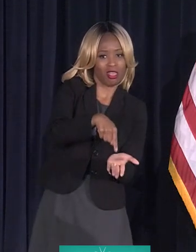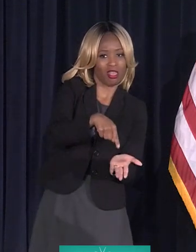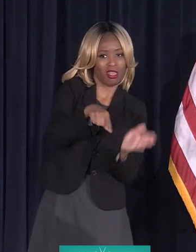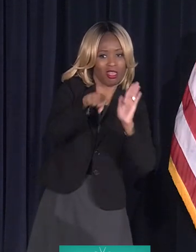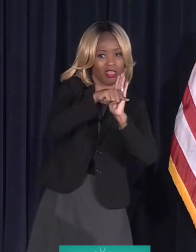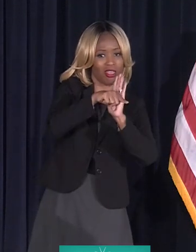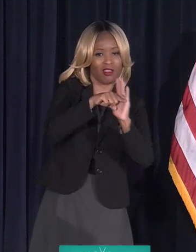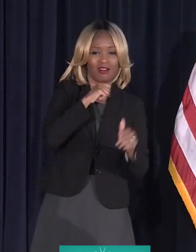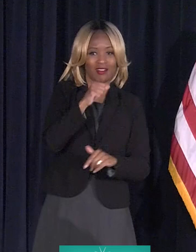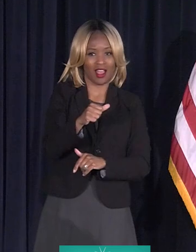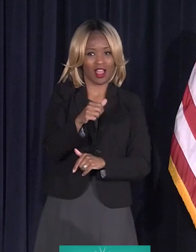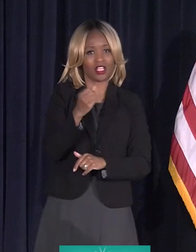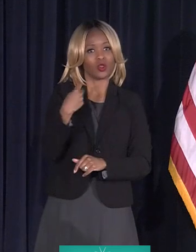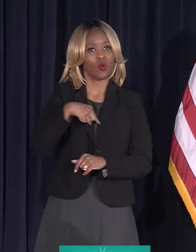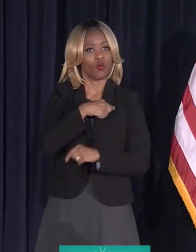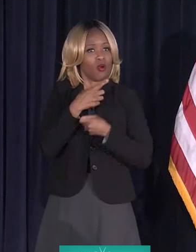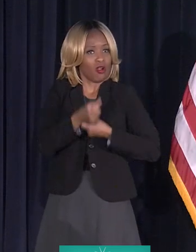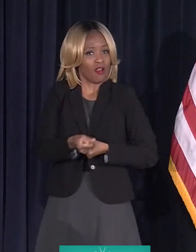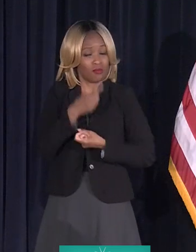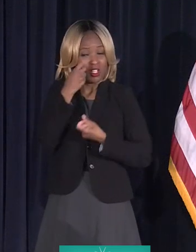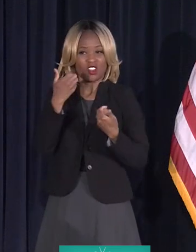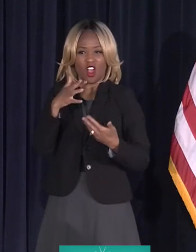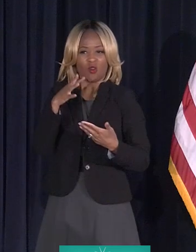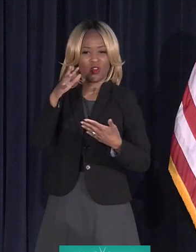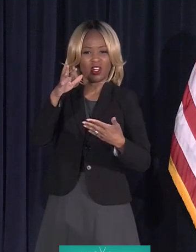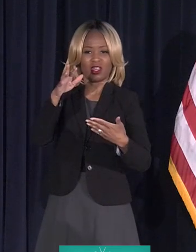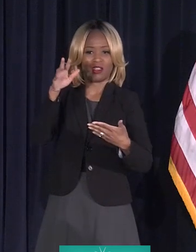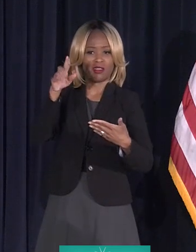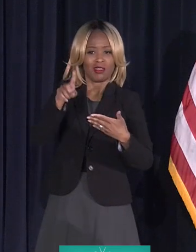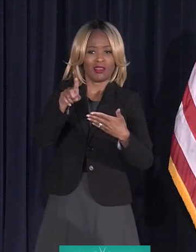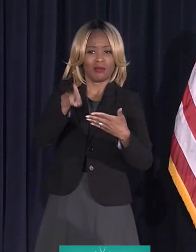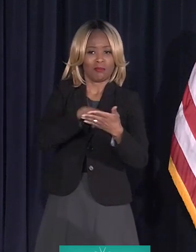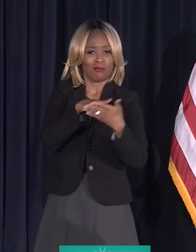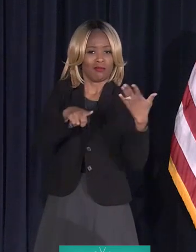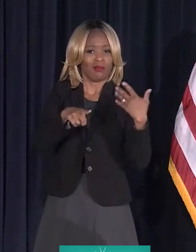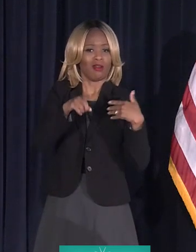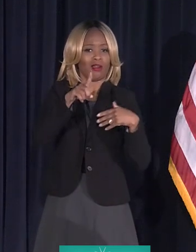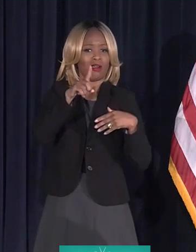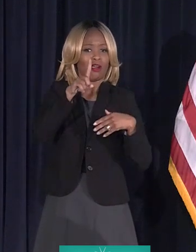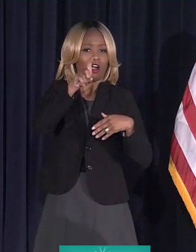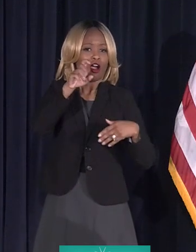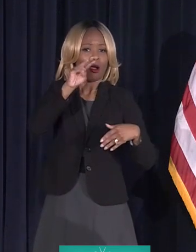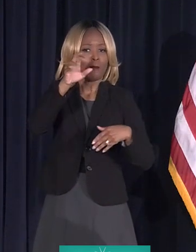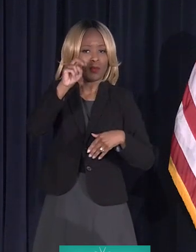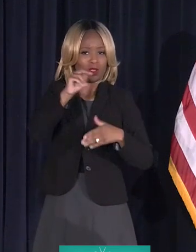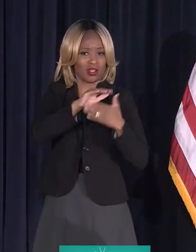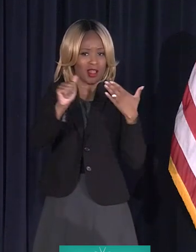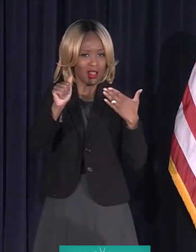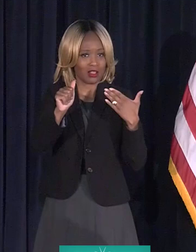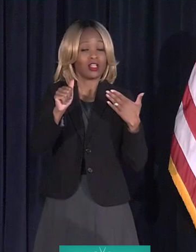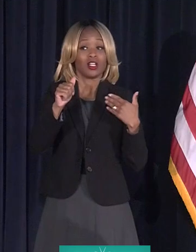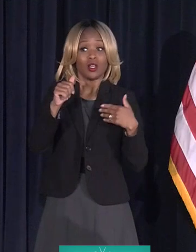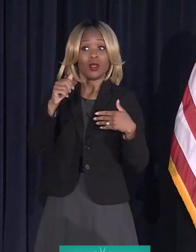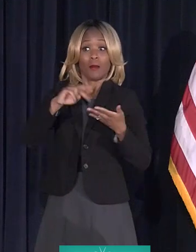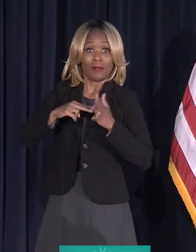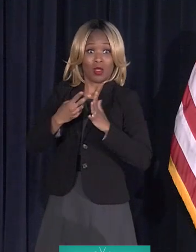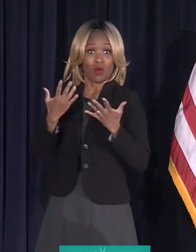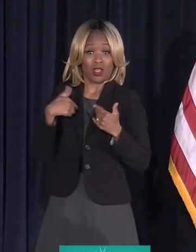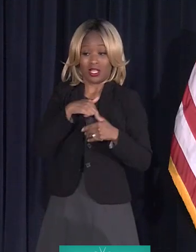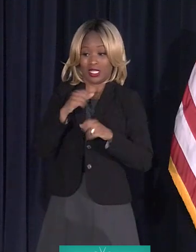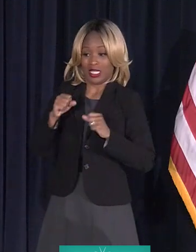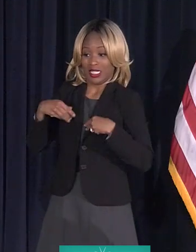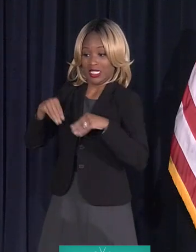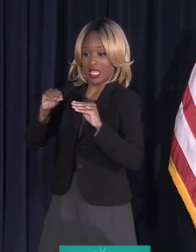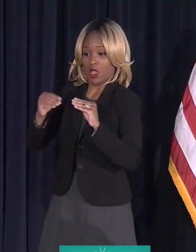that because we've already paid down more than $180 million, we can sell these new bonds. It'll be like